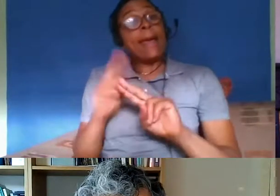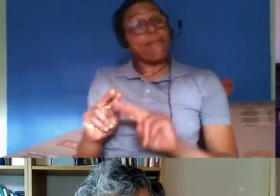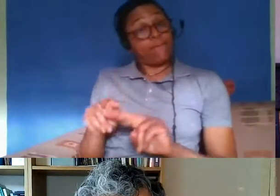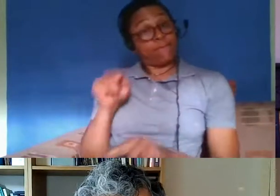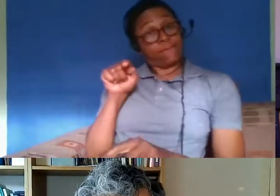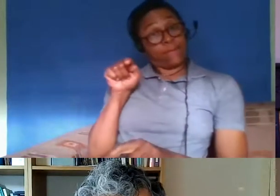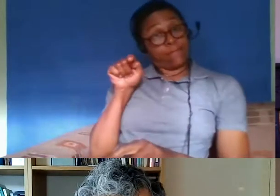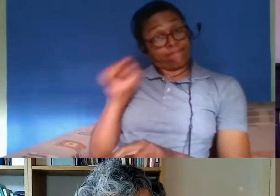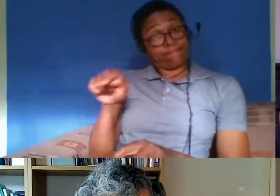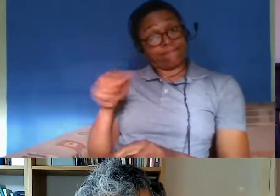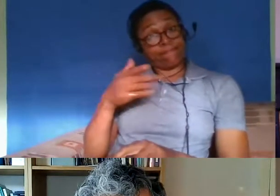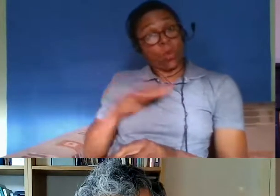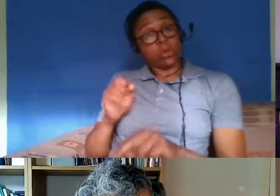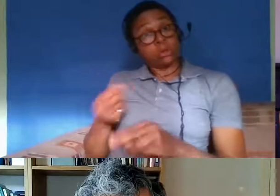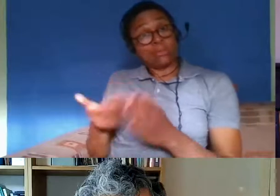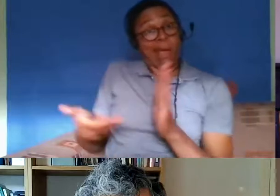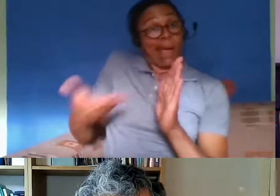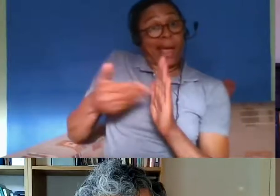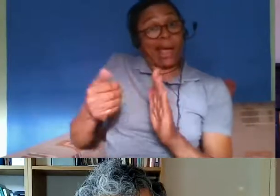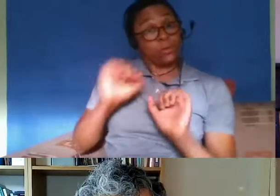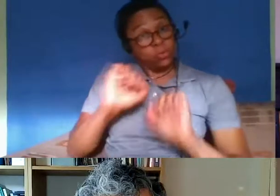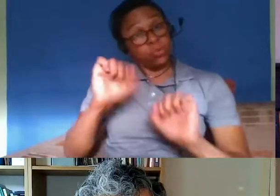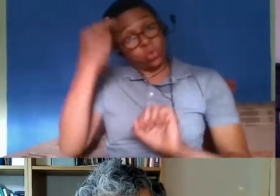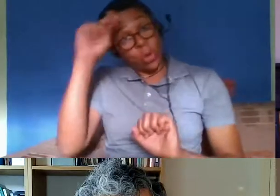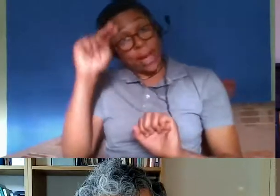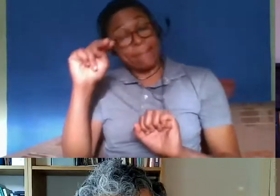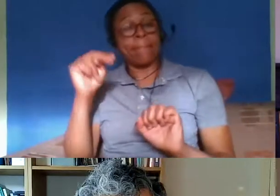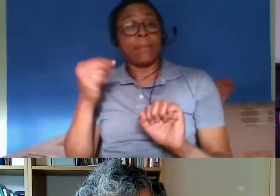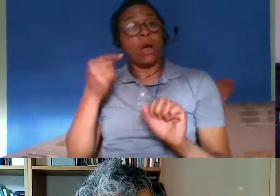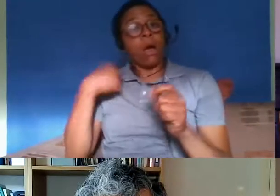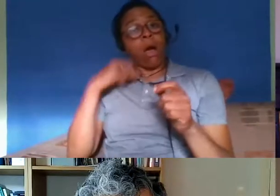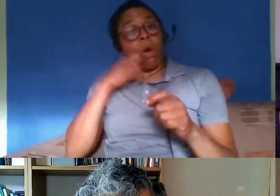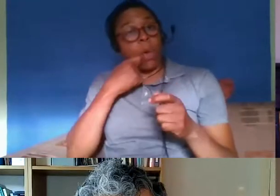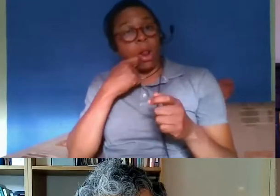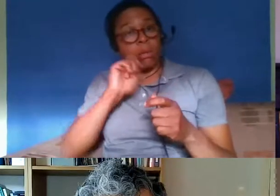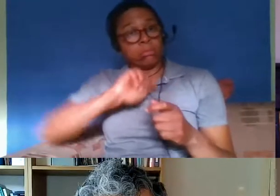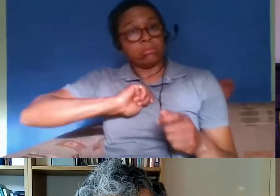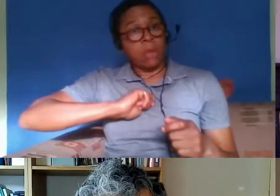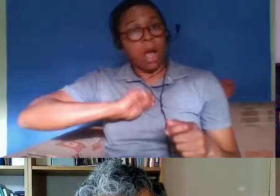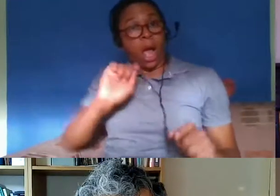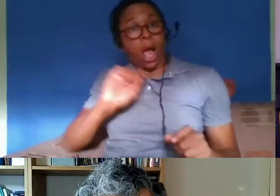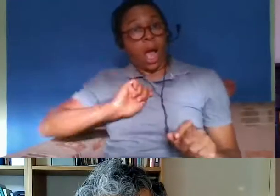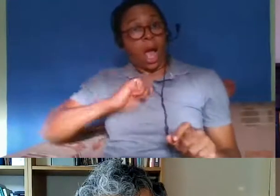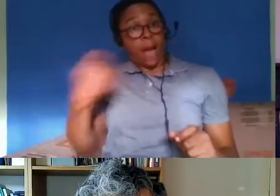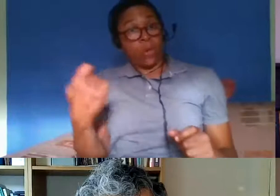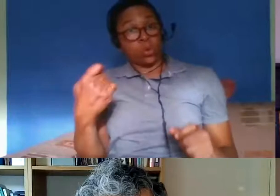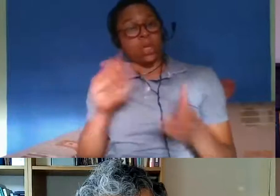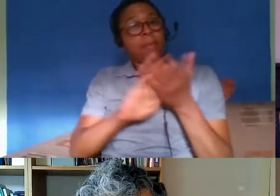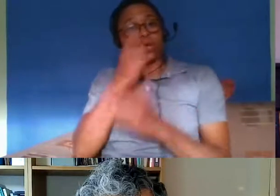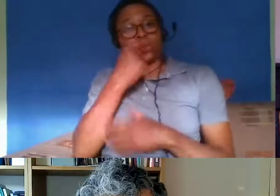you to put your question to our panelists directly by enabling your microphone with your permission and tonight's event is fun